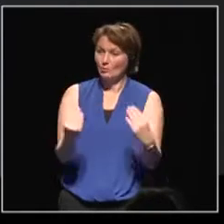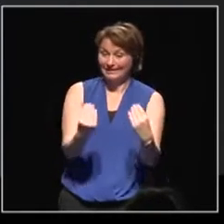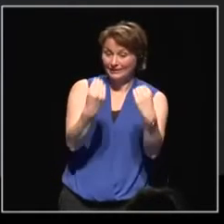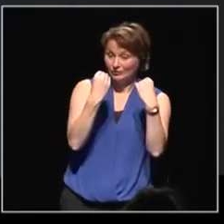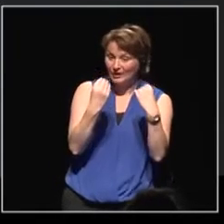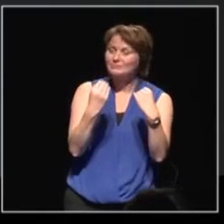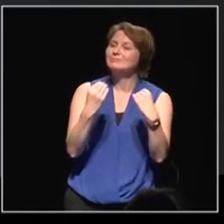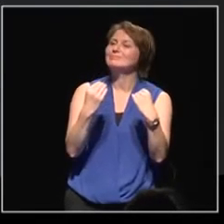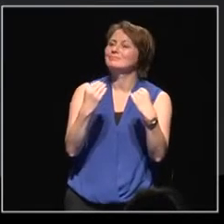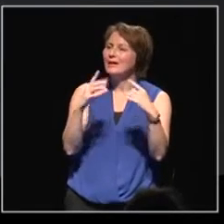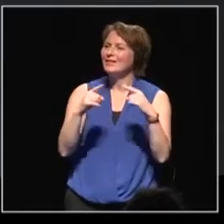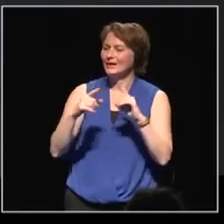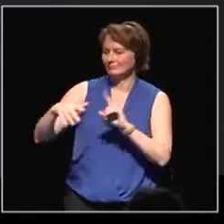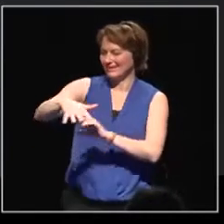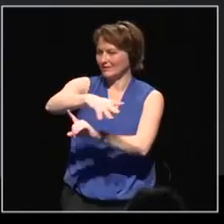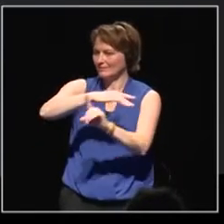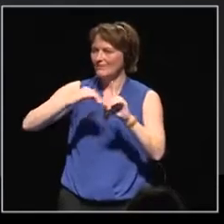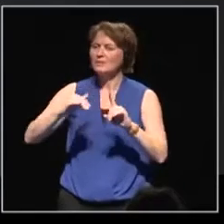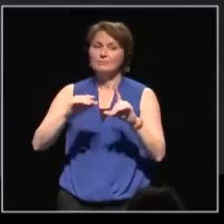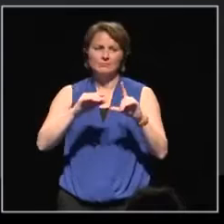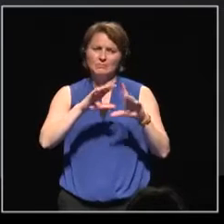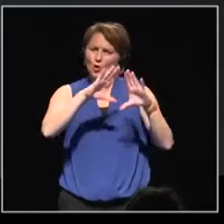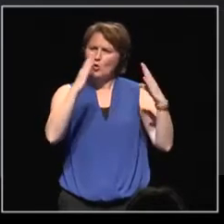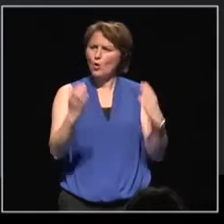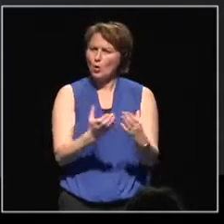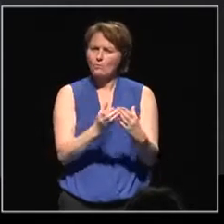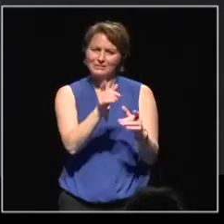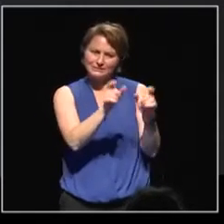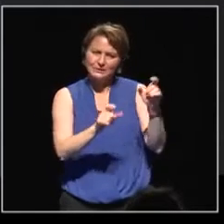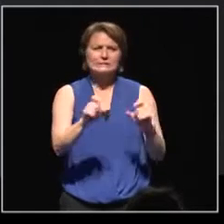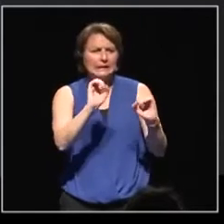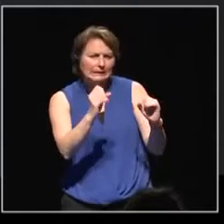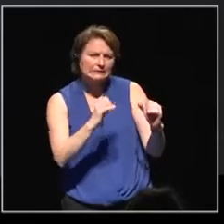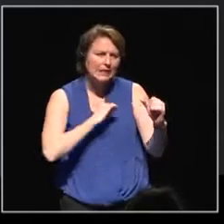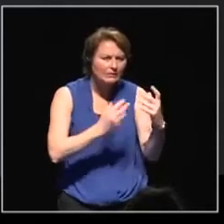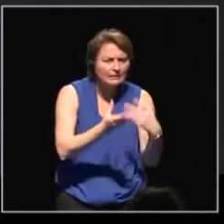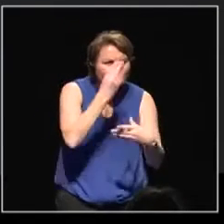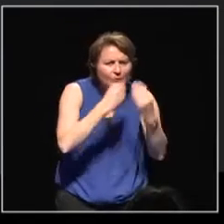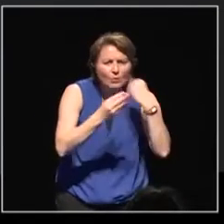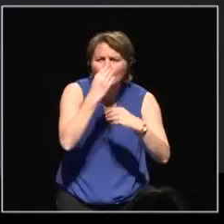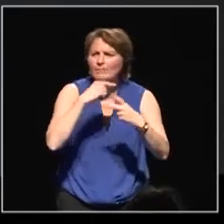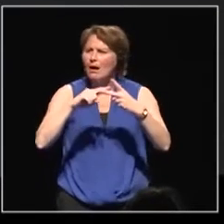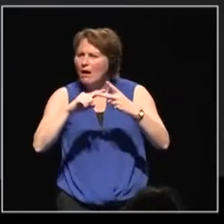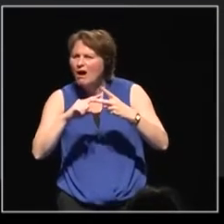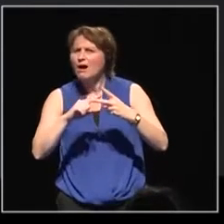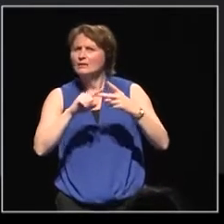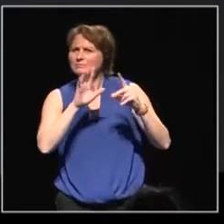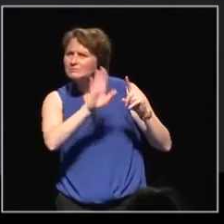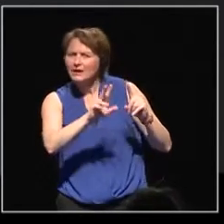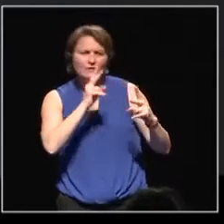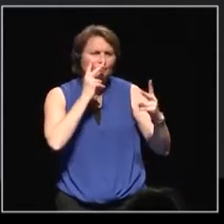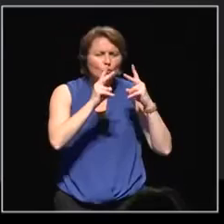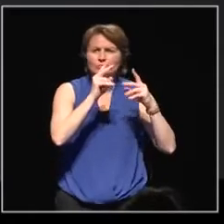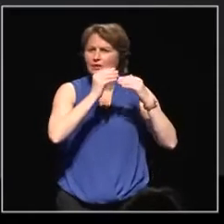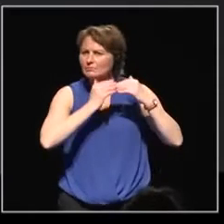for global citizens to inform themselves and to be active and to forward their views and